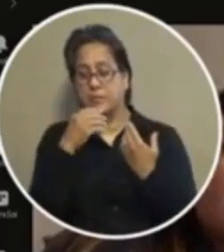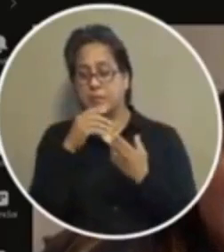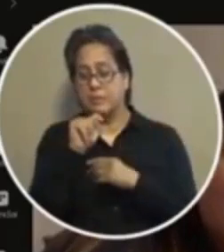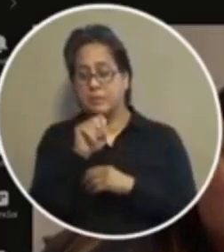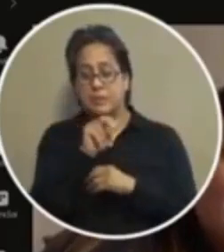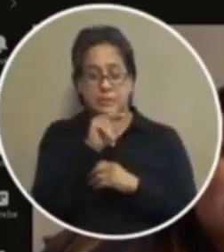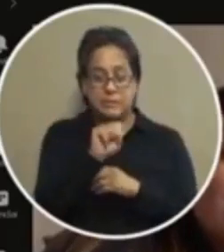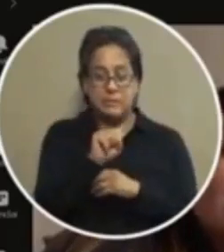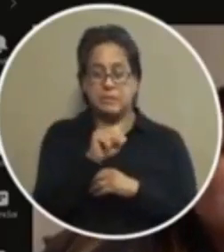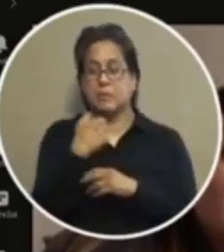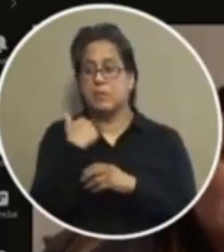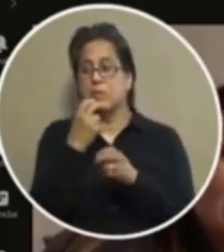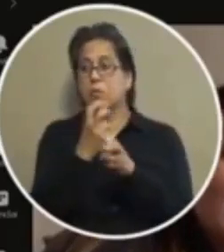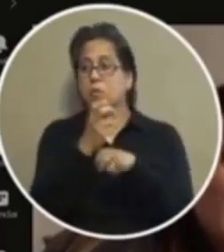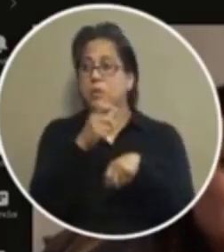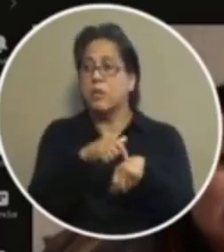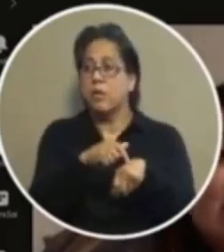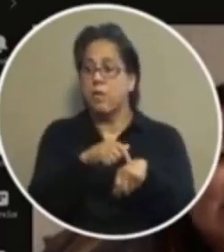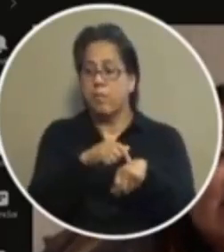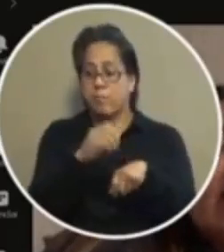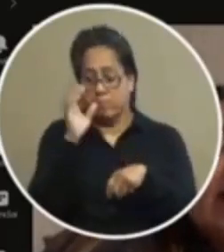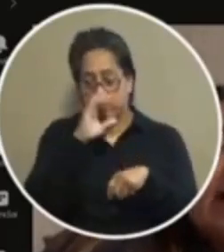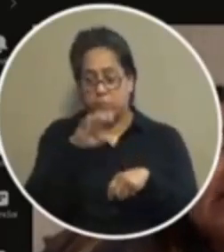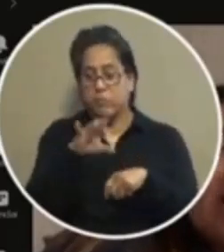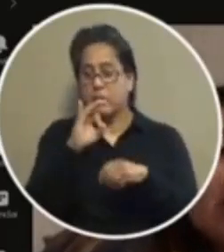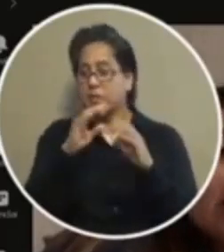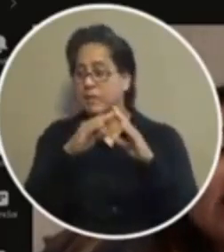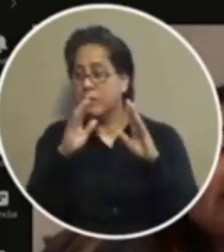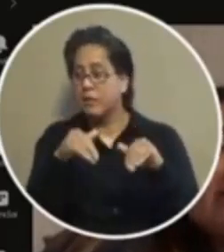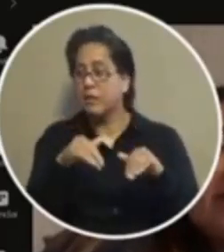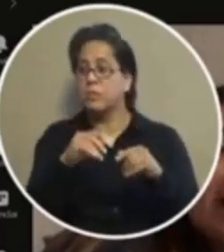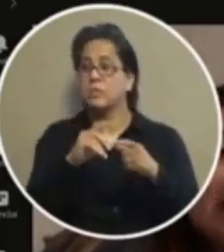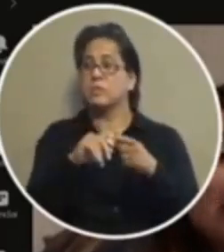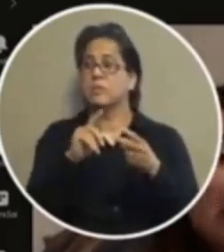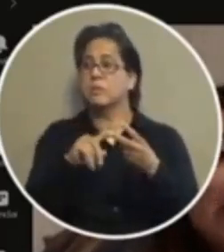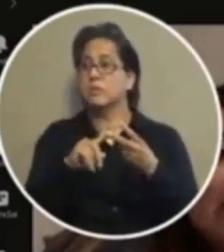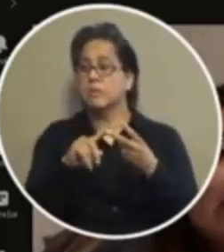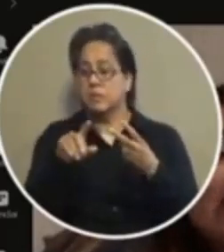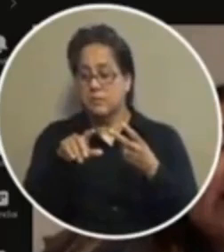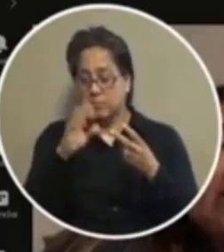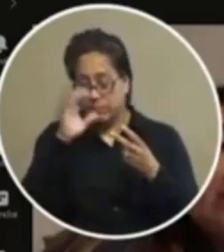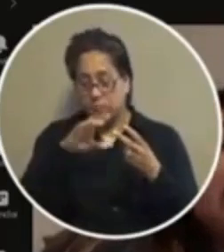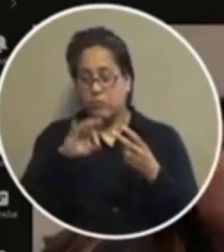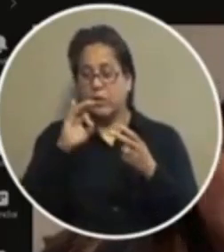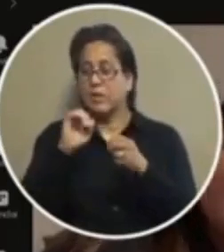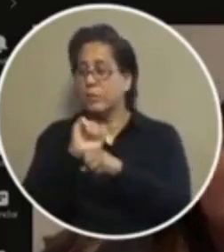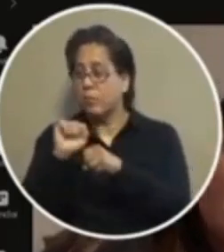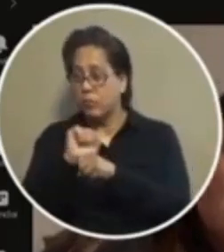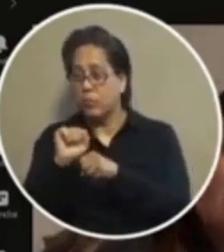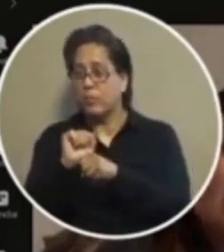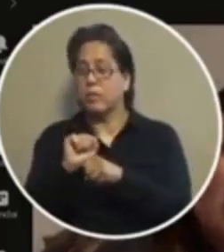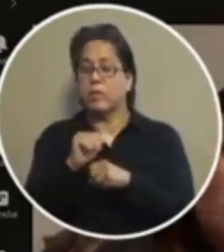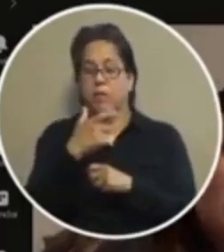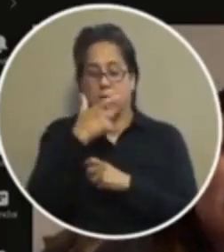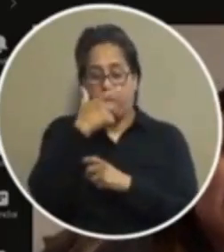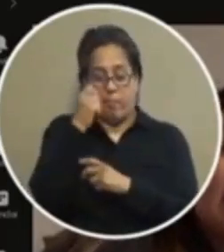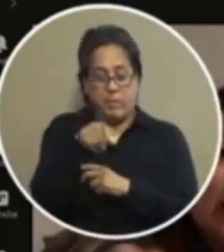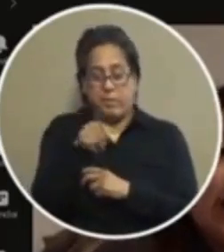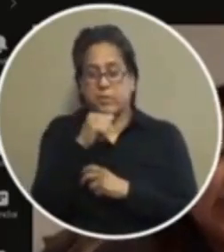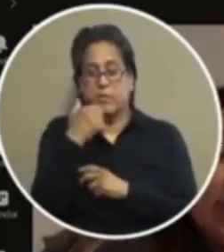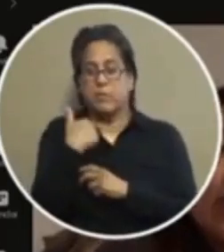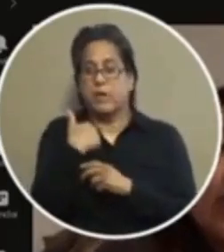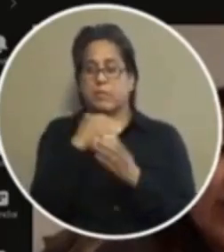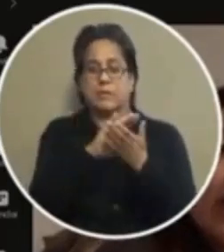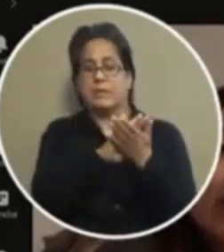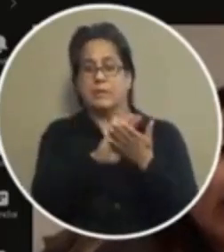are having a hard time finding housing having a hard time finding employment because they do not have